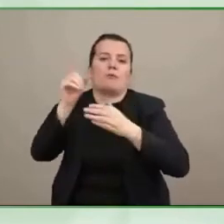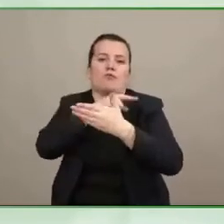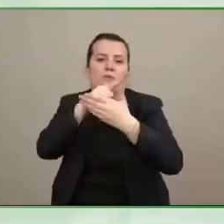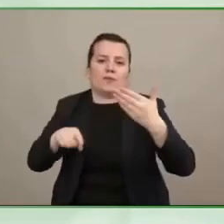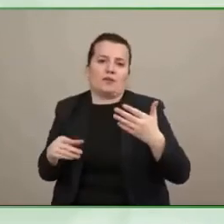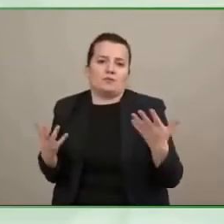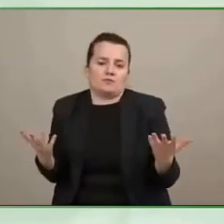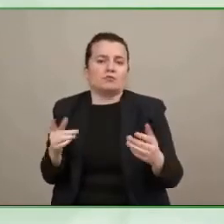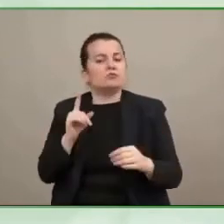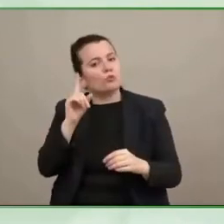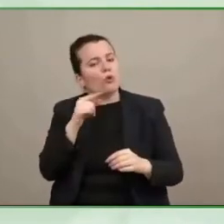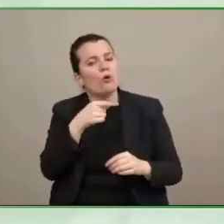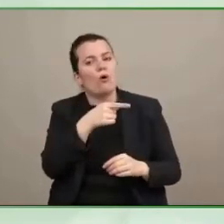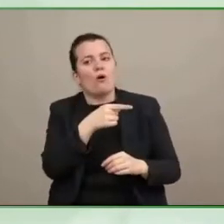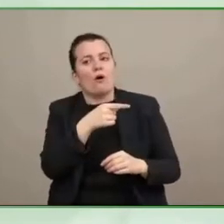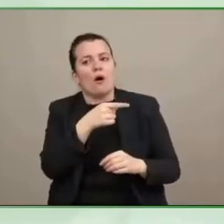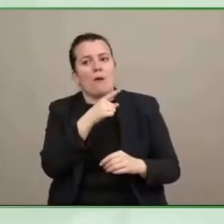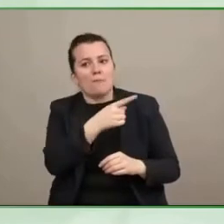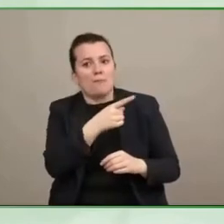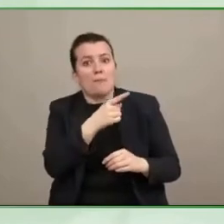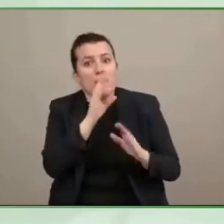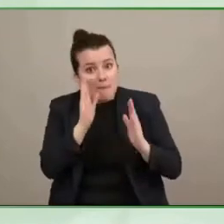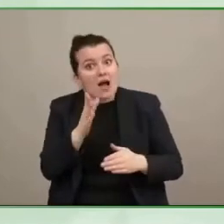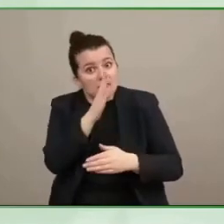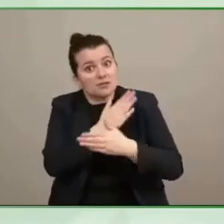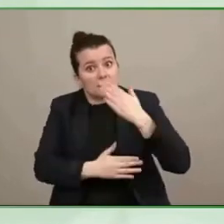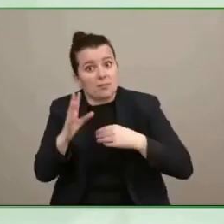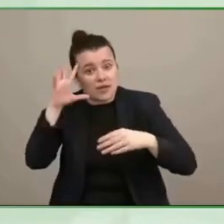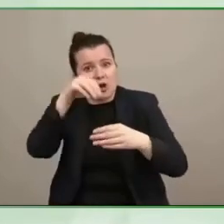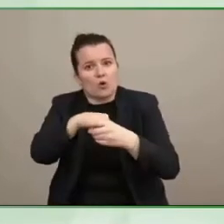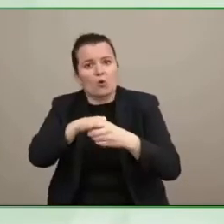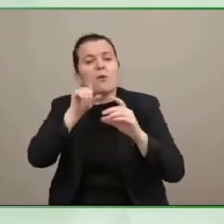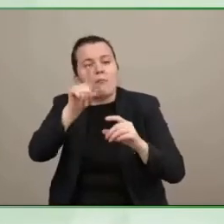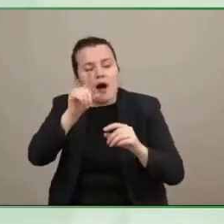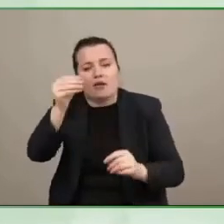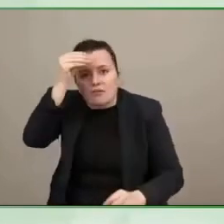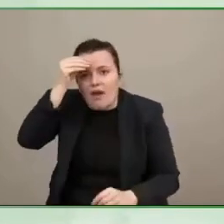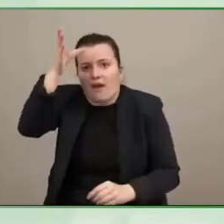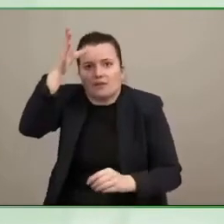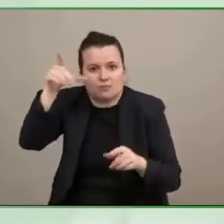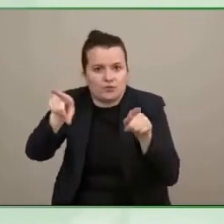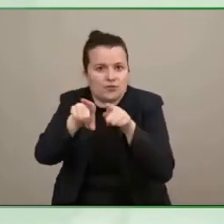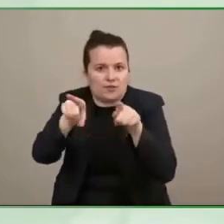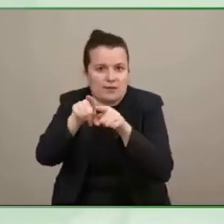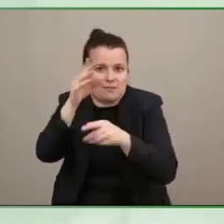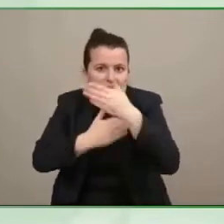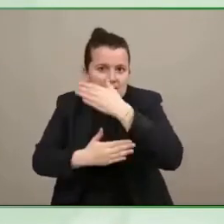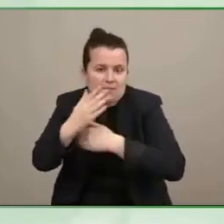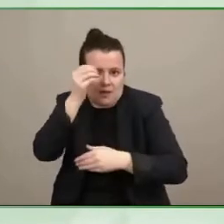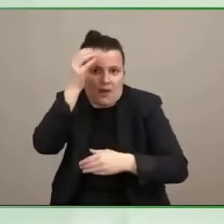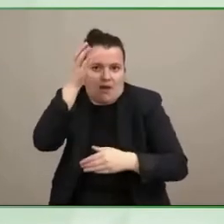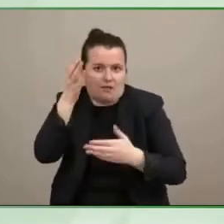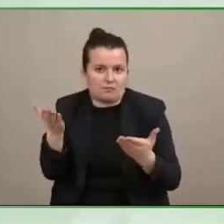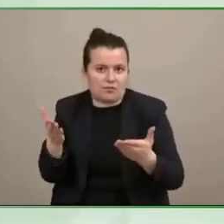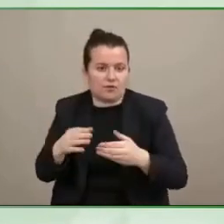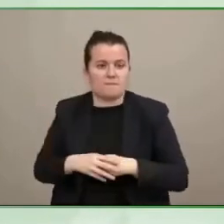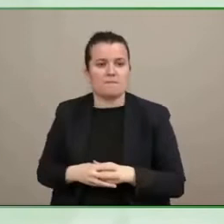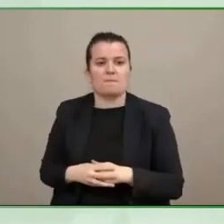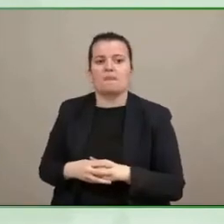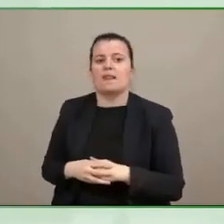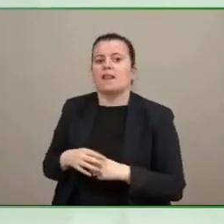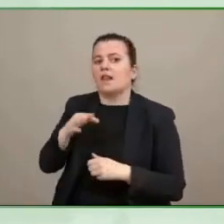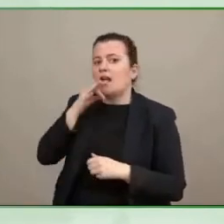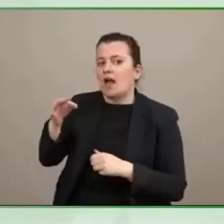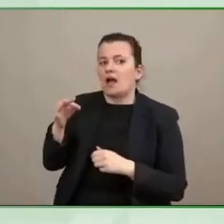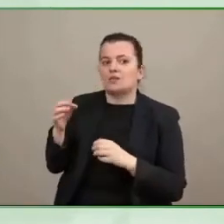otc hearing regulation uh coming what do you expect from it well i'm very excited